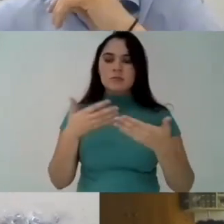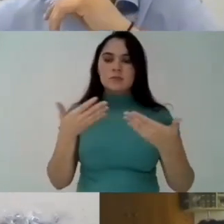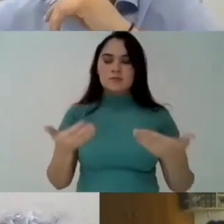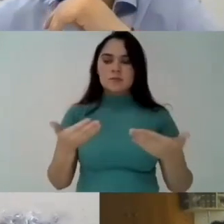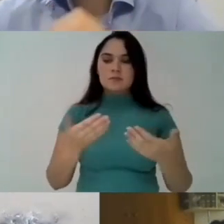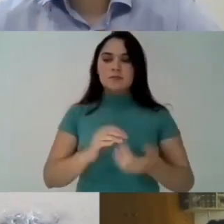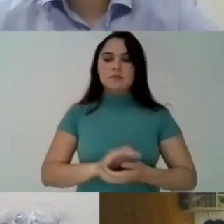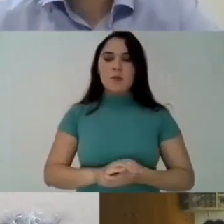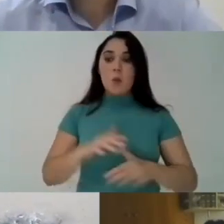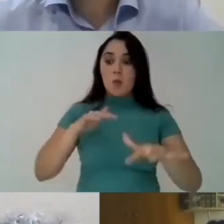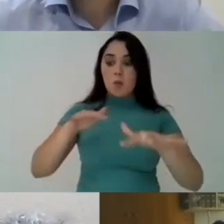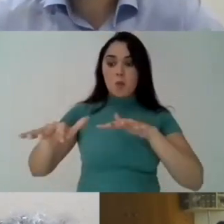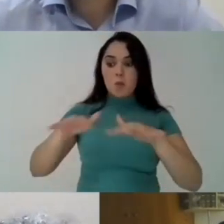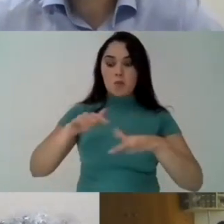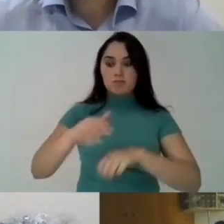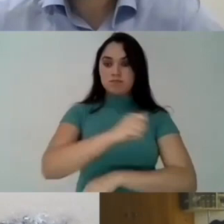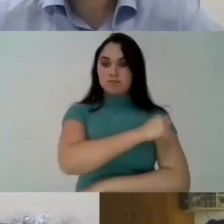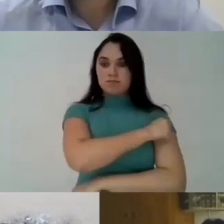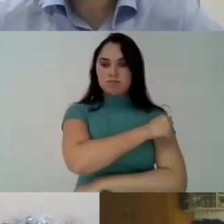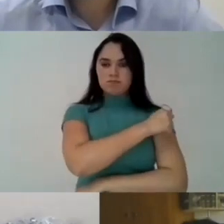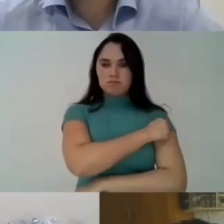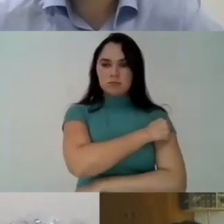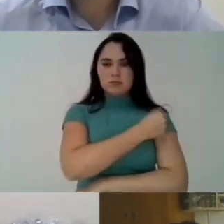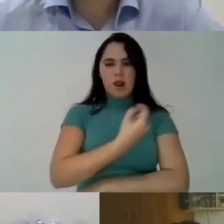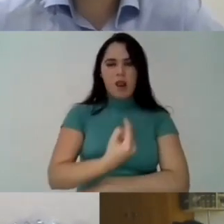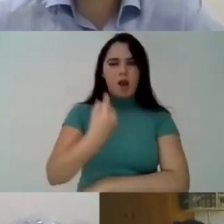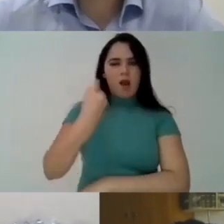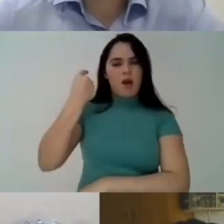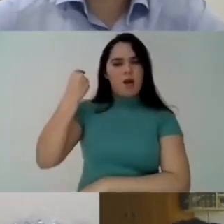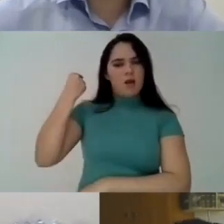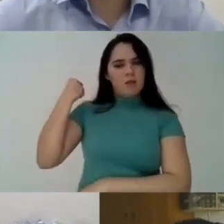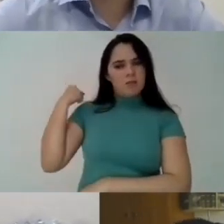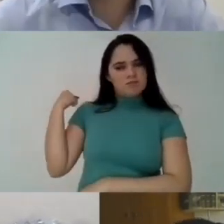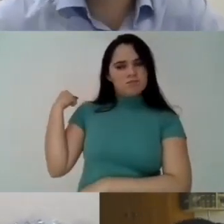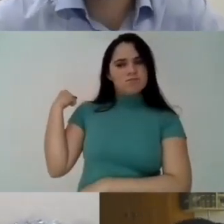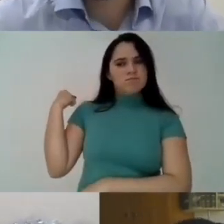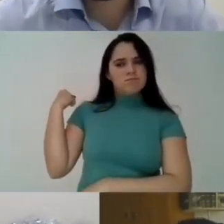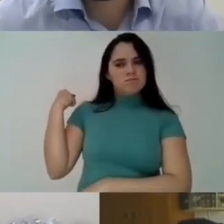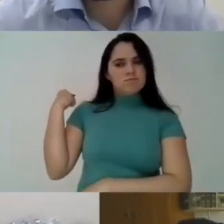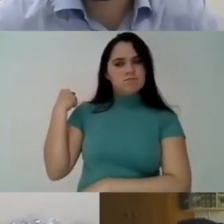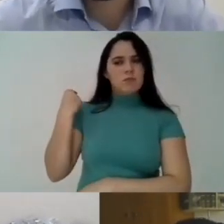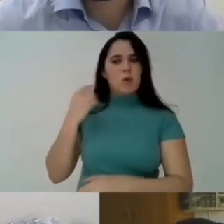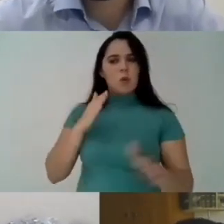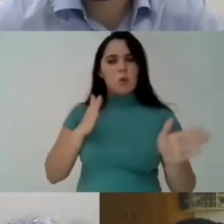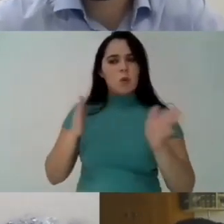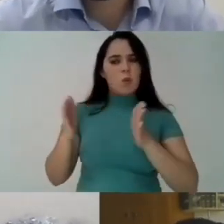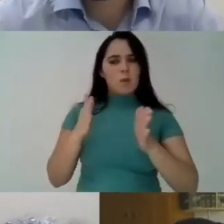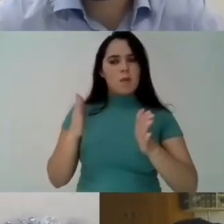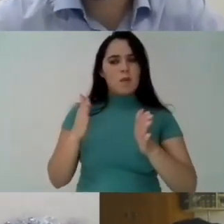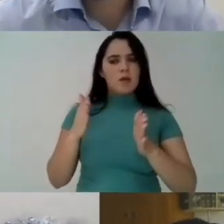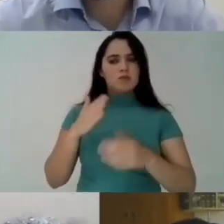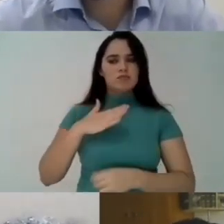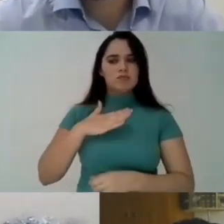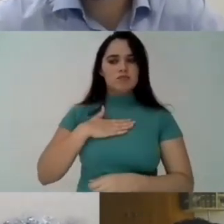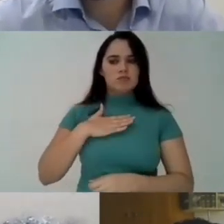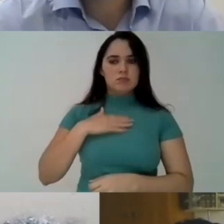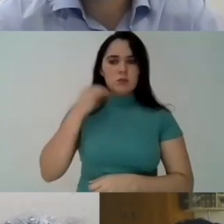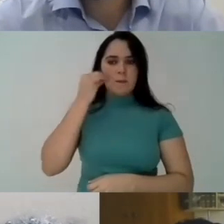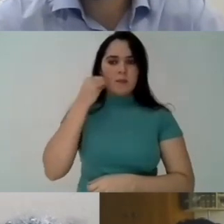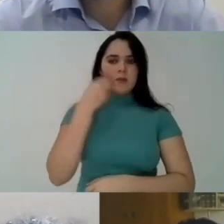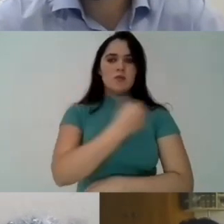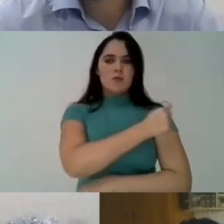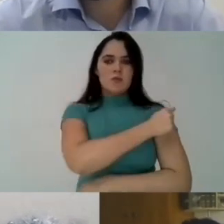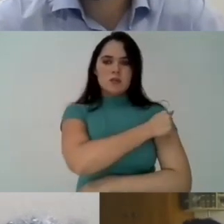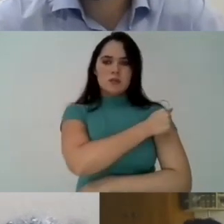dictatorial processes in the country but the student movement has been always committed